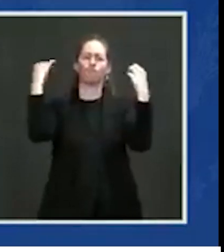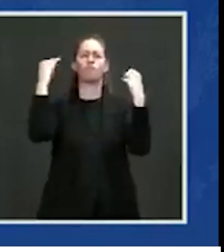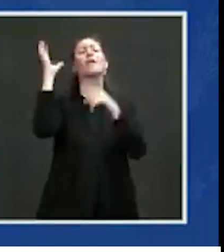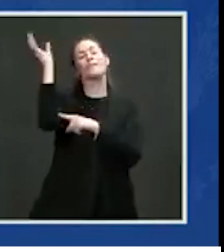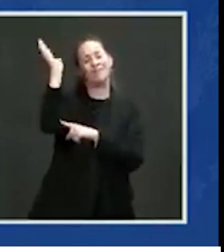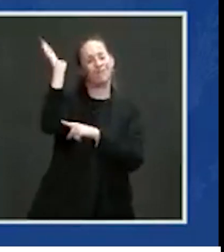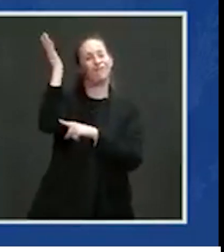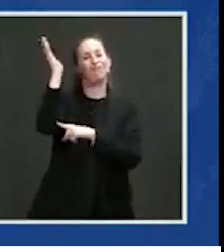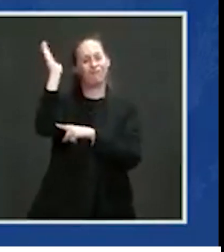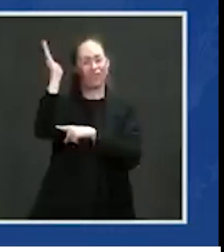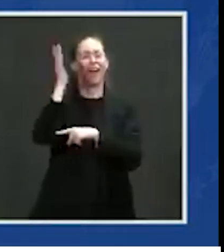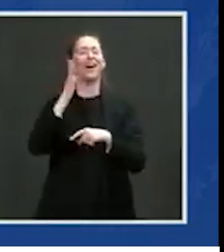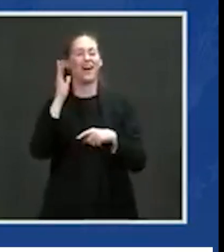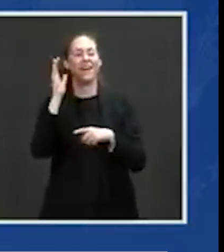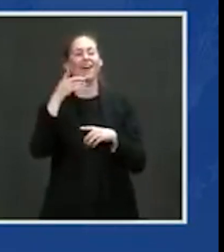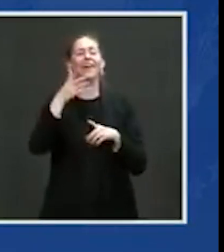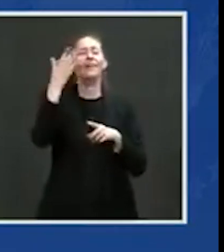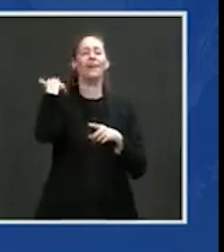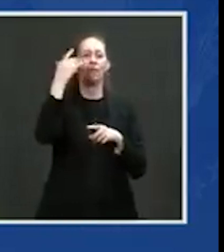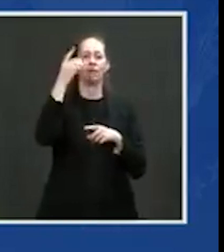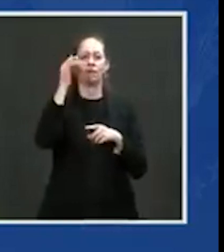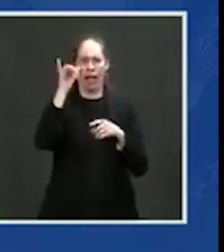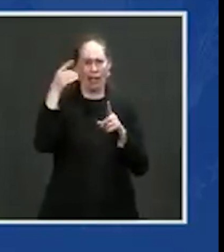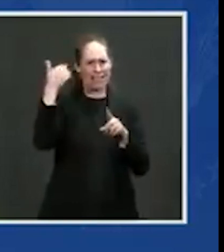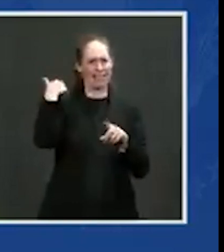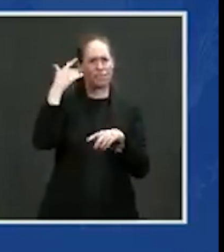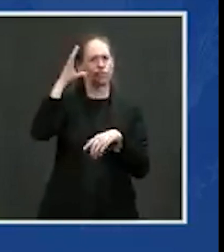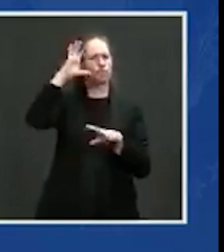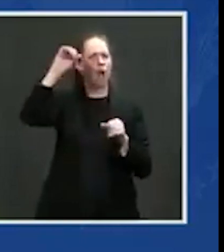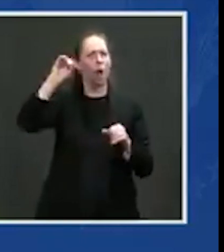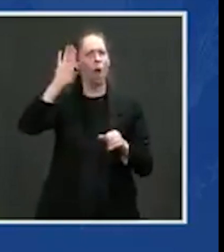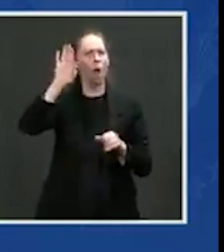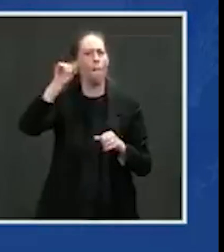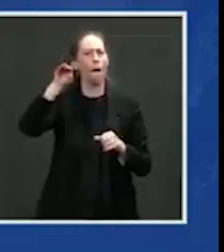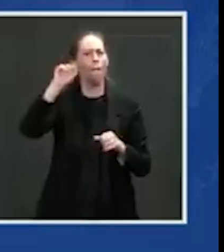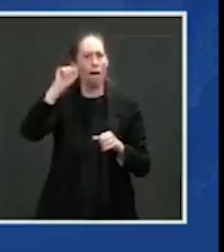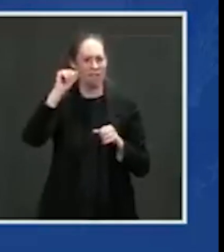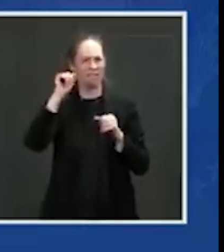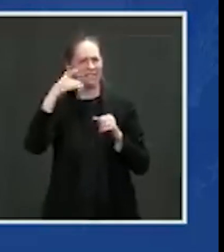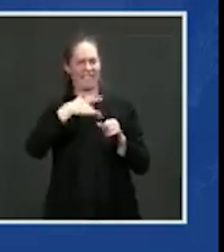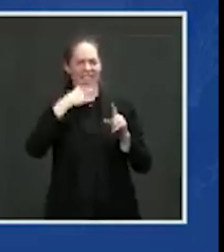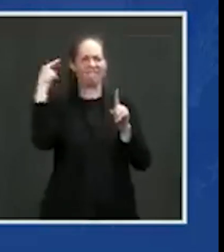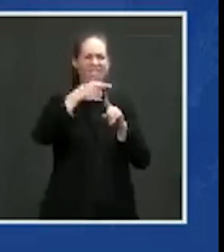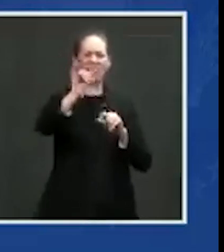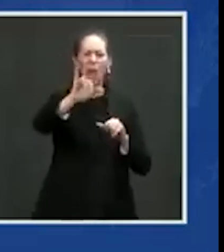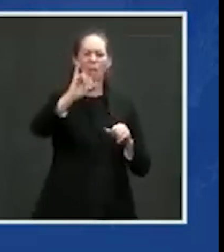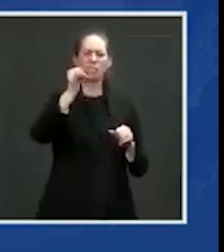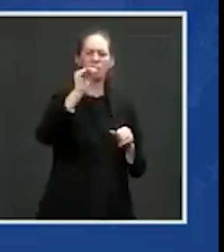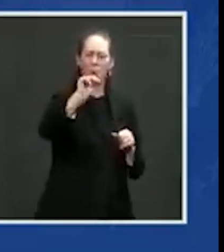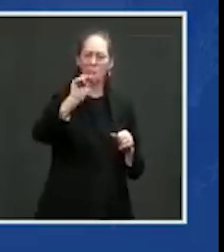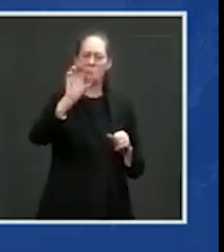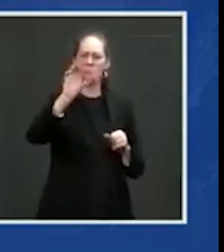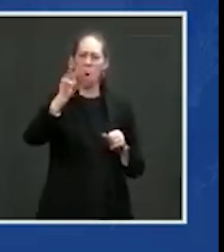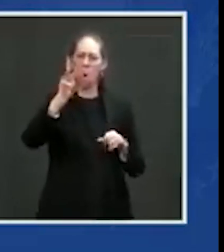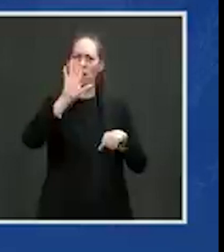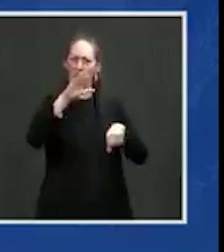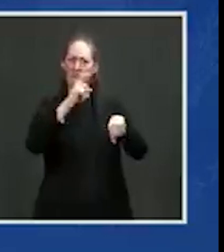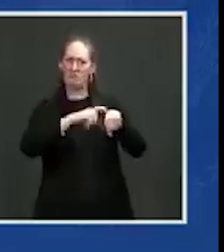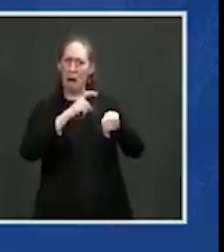Jim Crow era. Do you agree? Yes. If not, why not abolish it if it's a relic of the Jim Crow era?